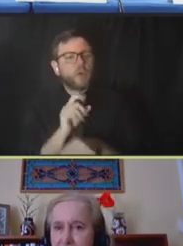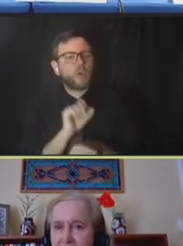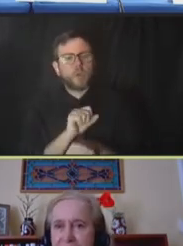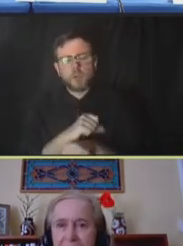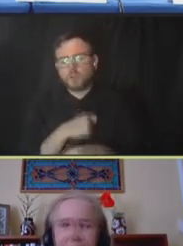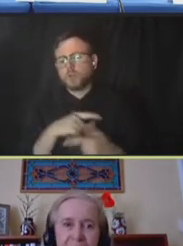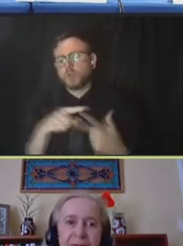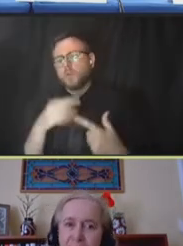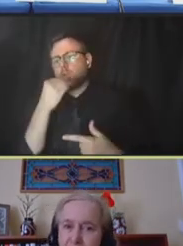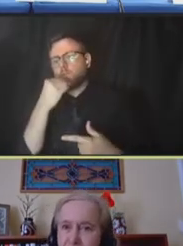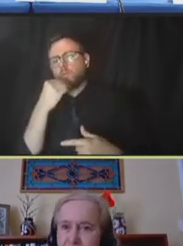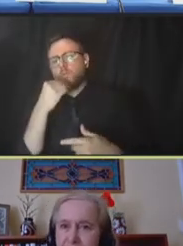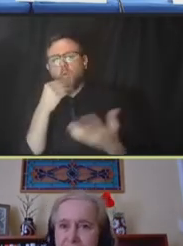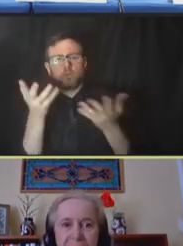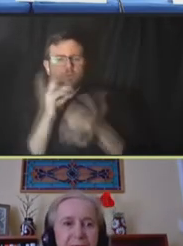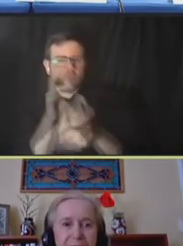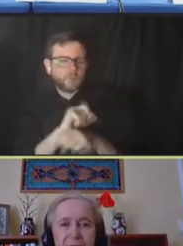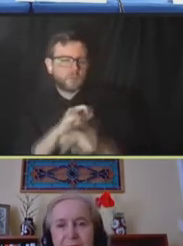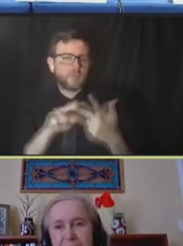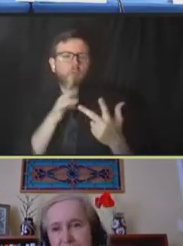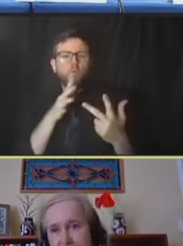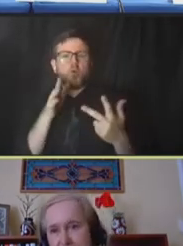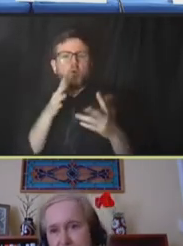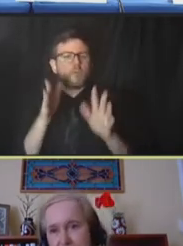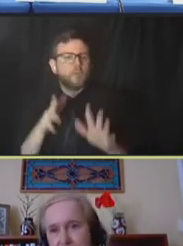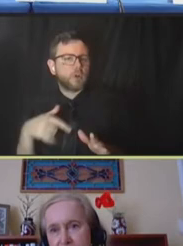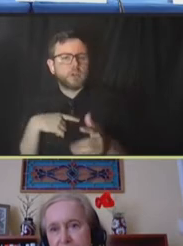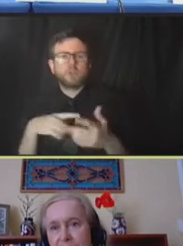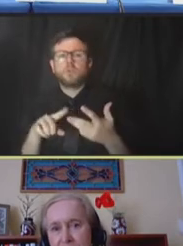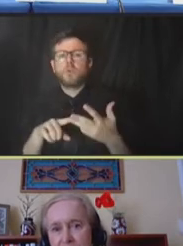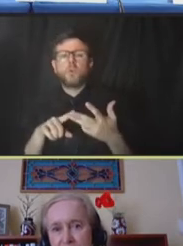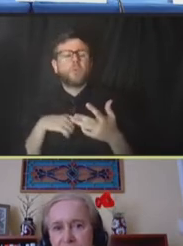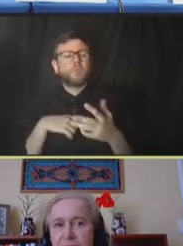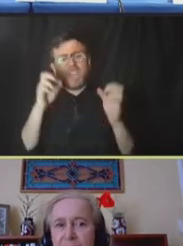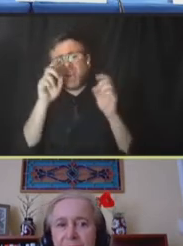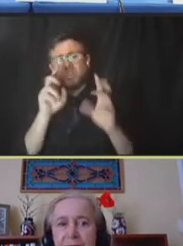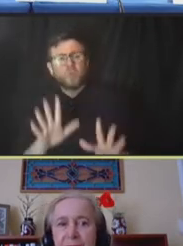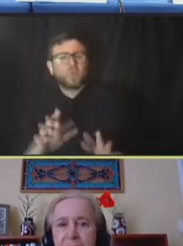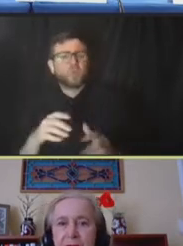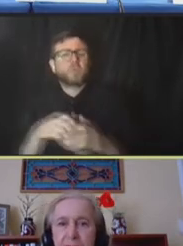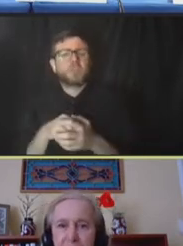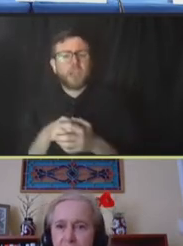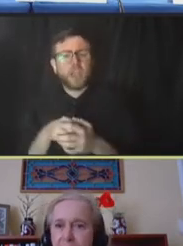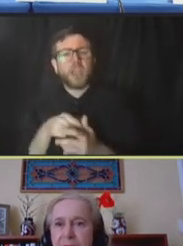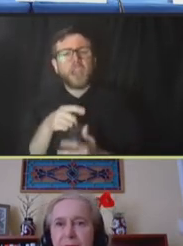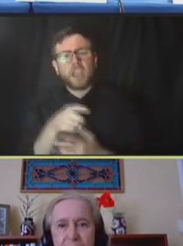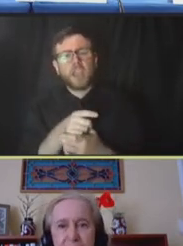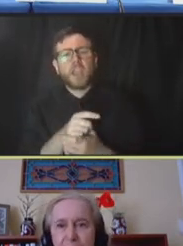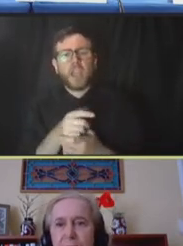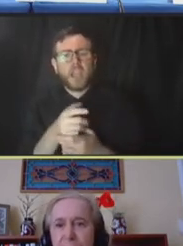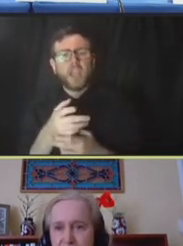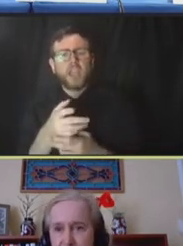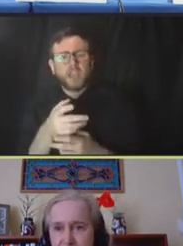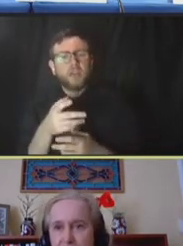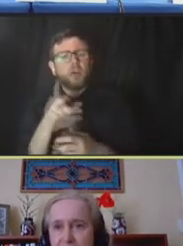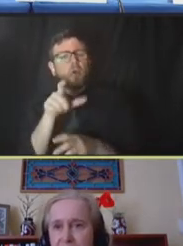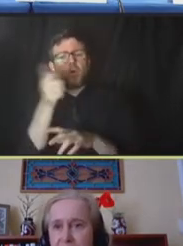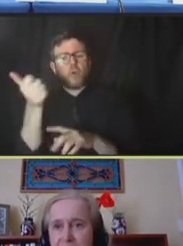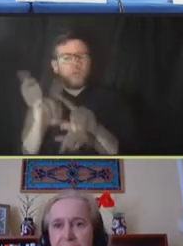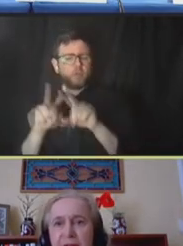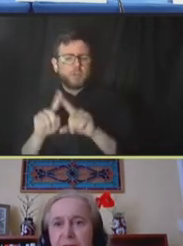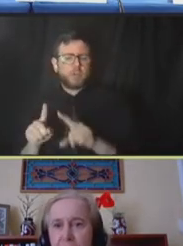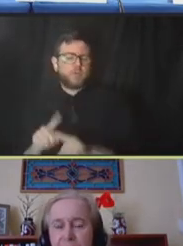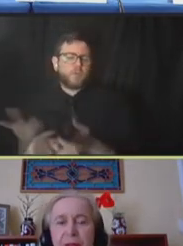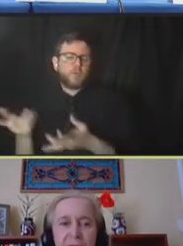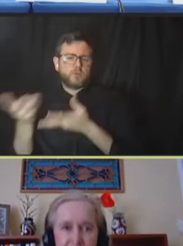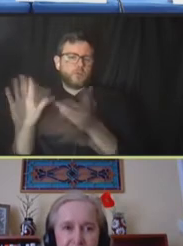workers, farmers, and even educators and freight service providers. Really, really important to acknowledge their